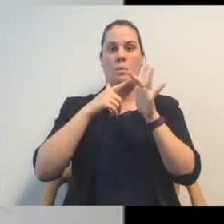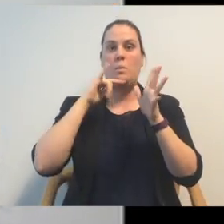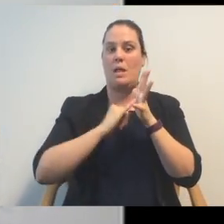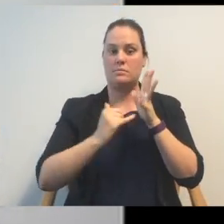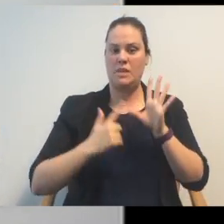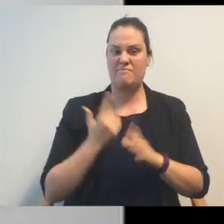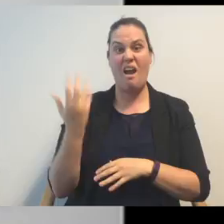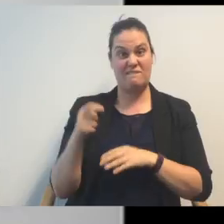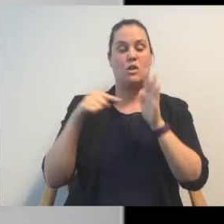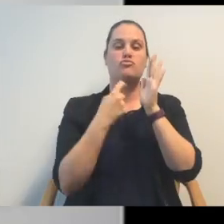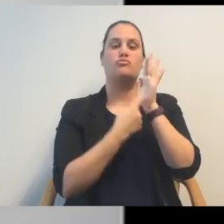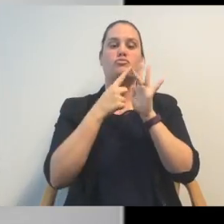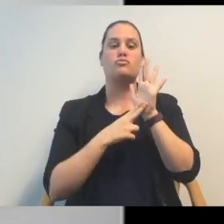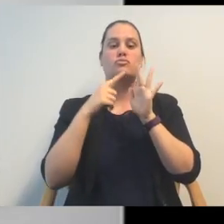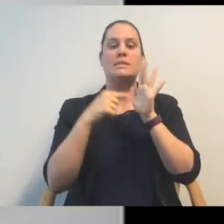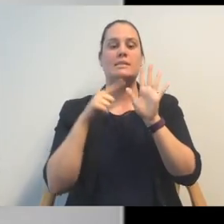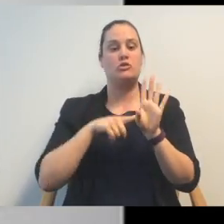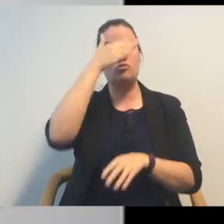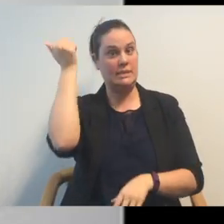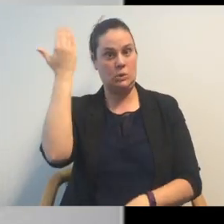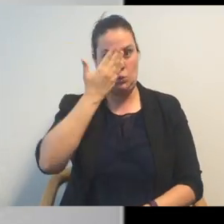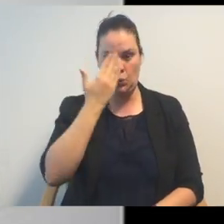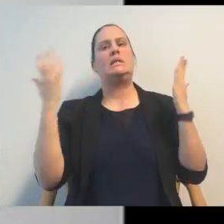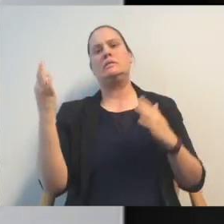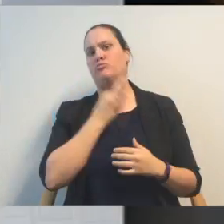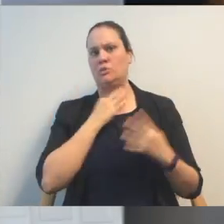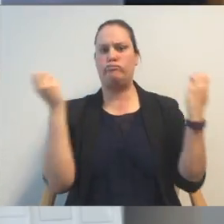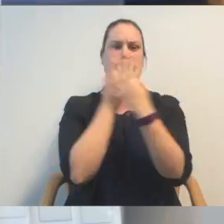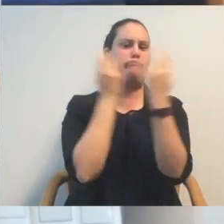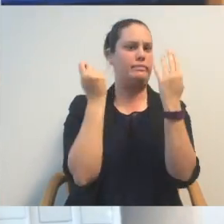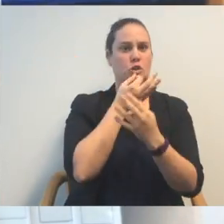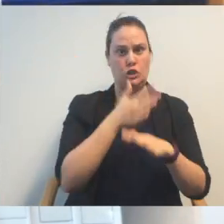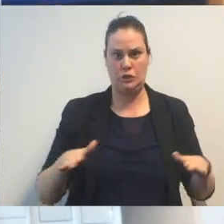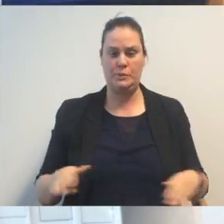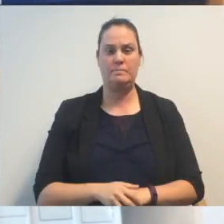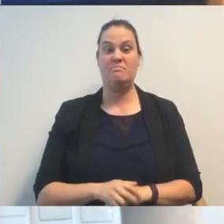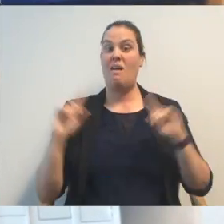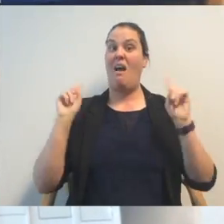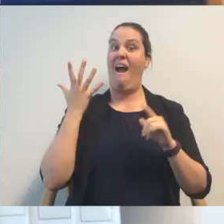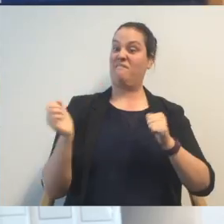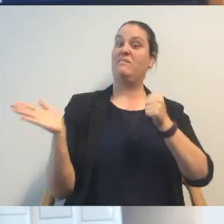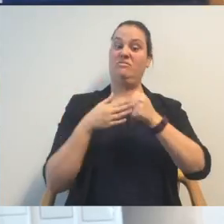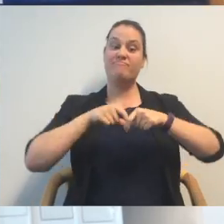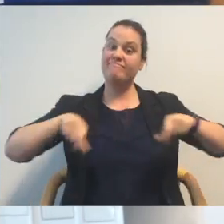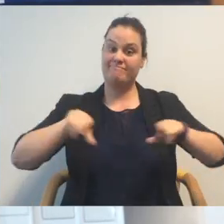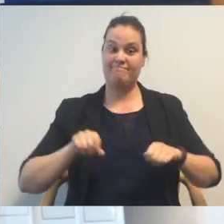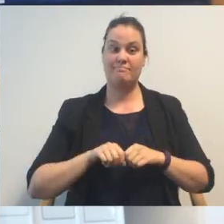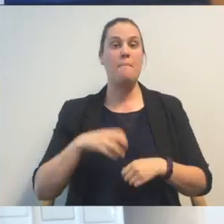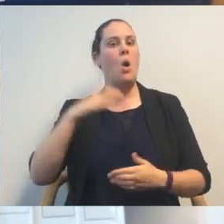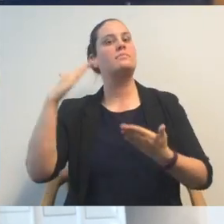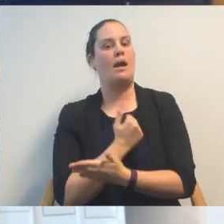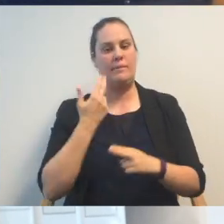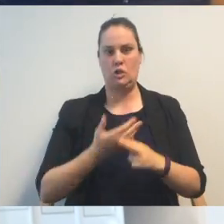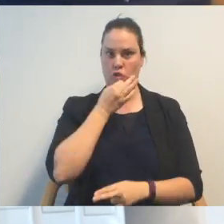Wanayasa, which I work with the local school community on. I'm proud to represent the people of Brindabella